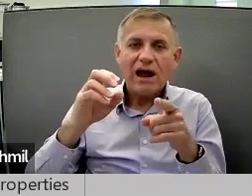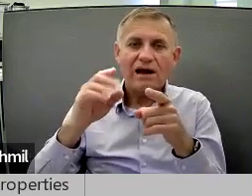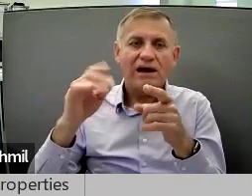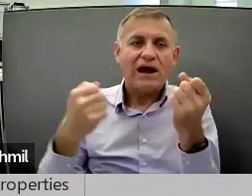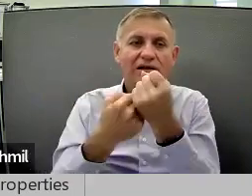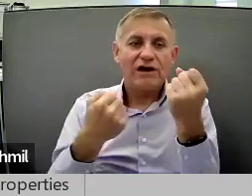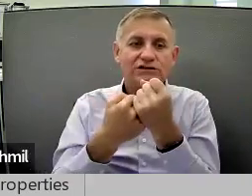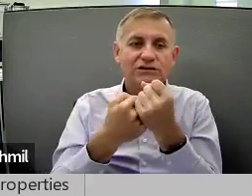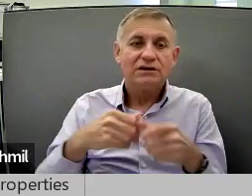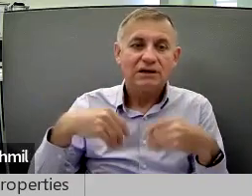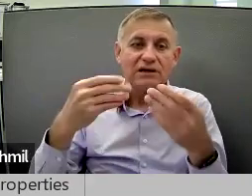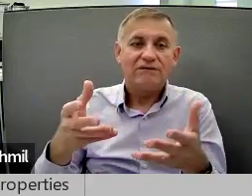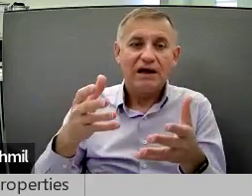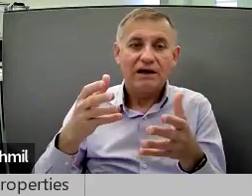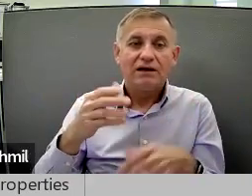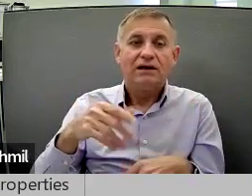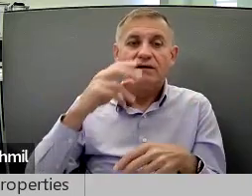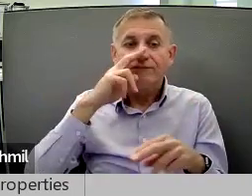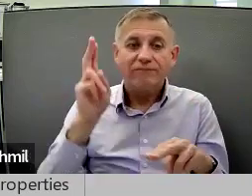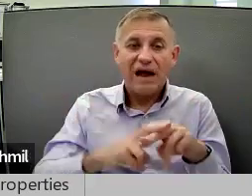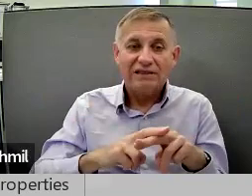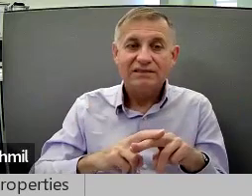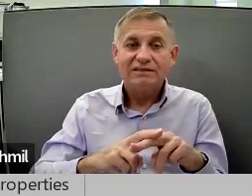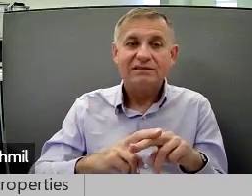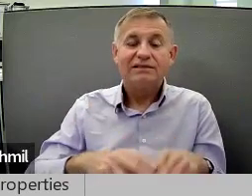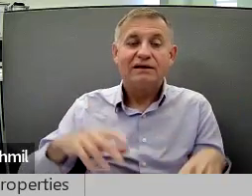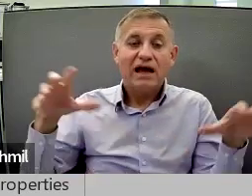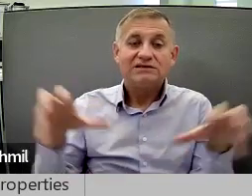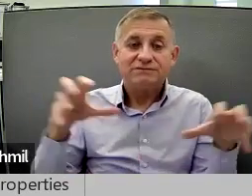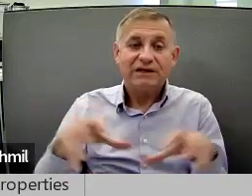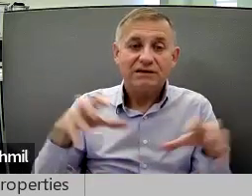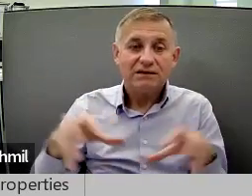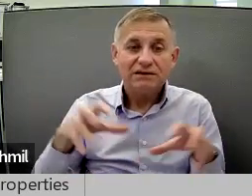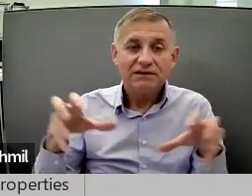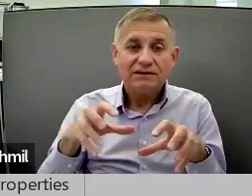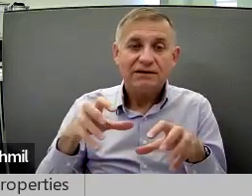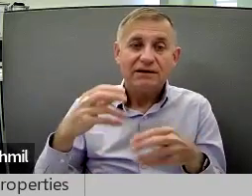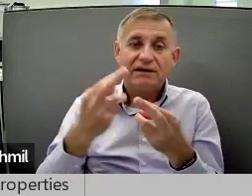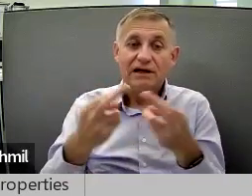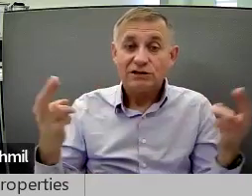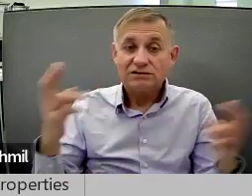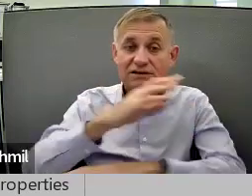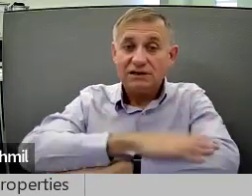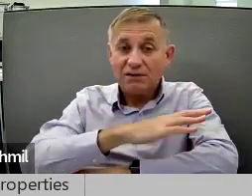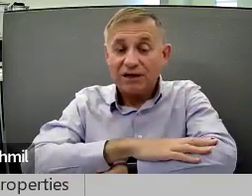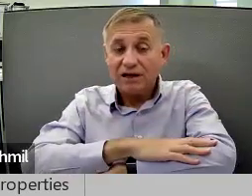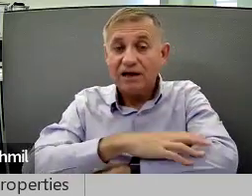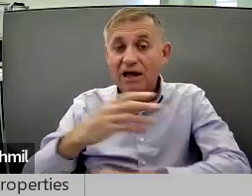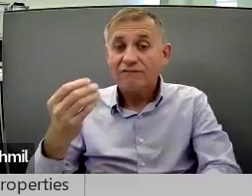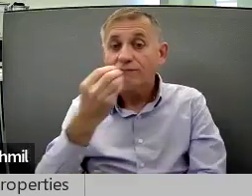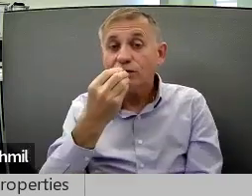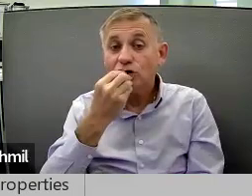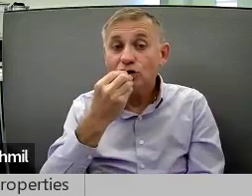advocacy, giveaways, fun activities, resource